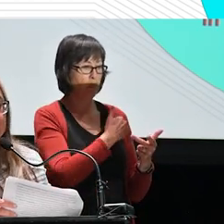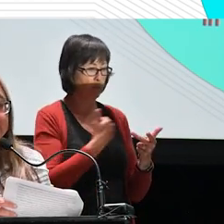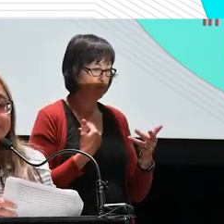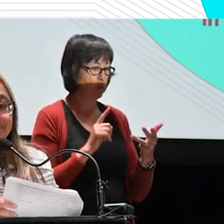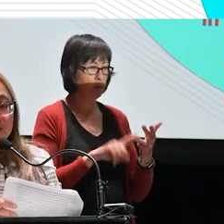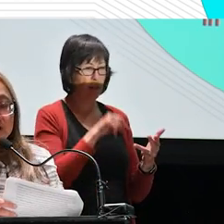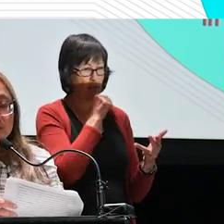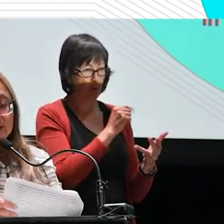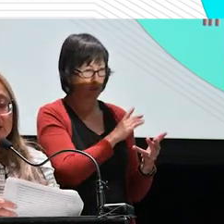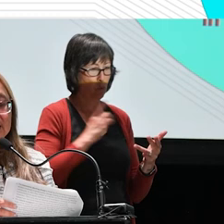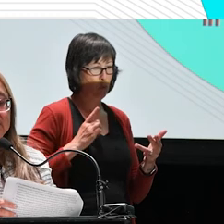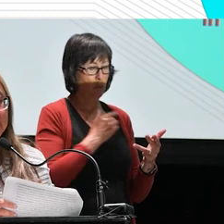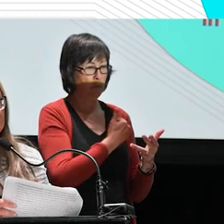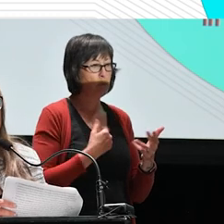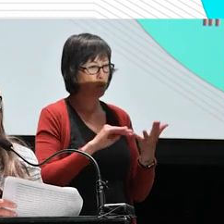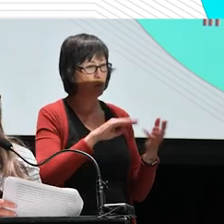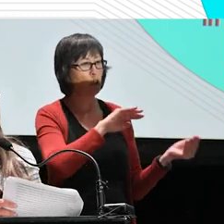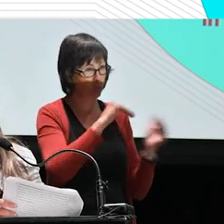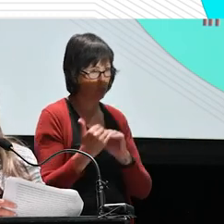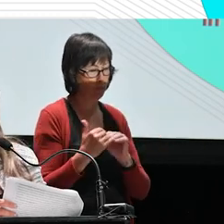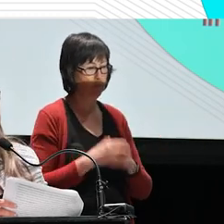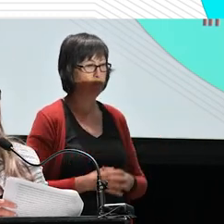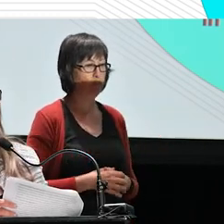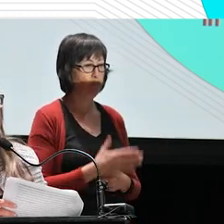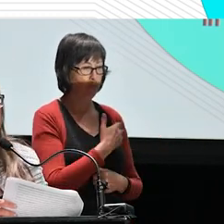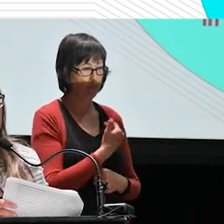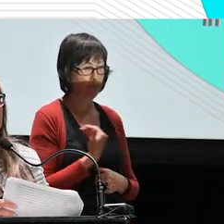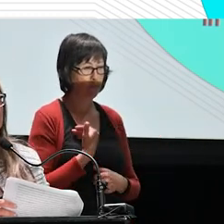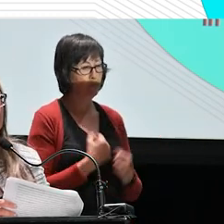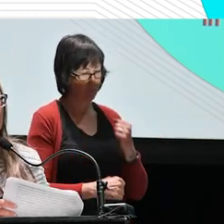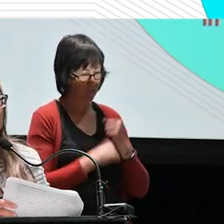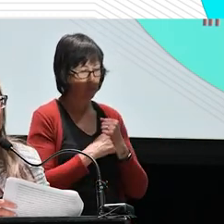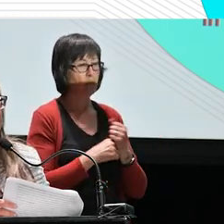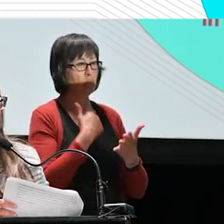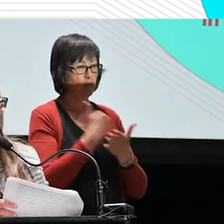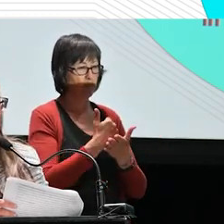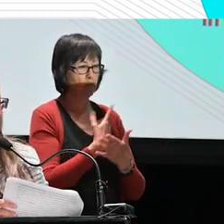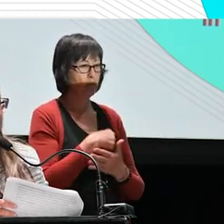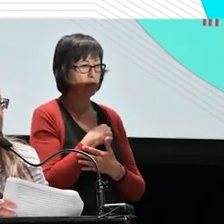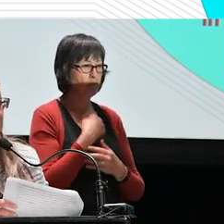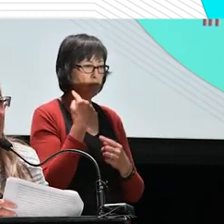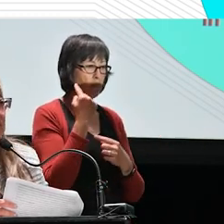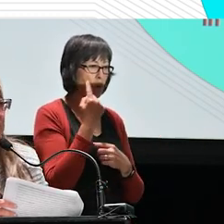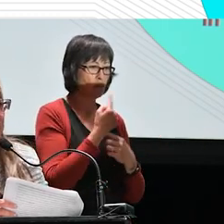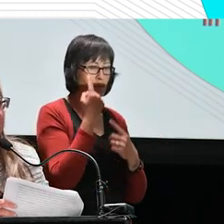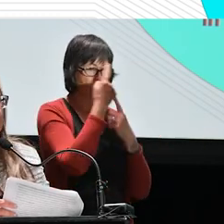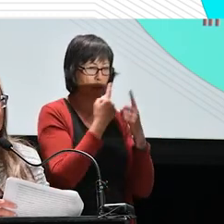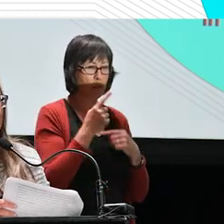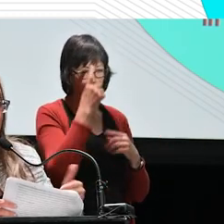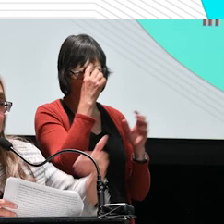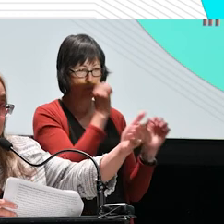to assist us in this, and also taking into account the strategic priorities of City Council